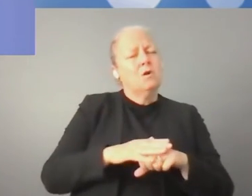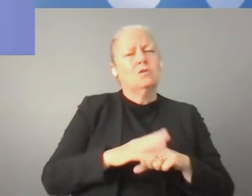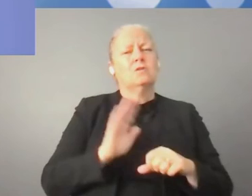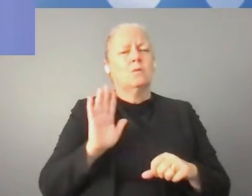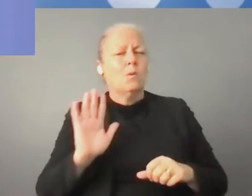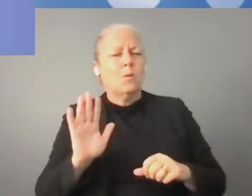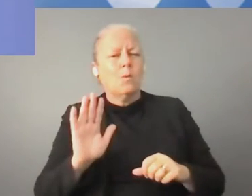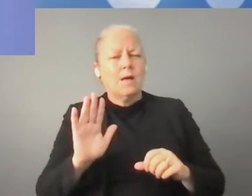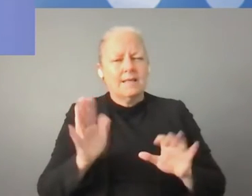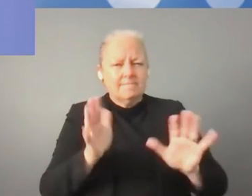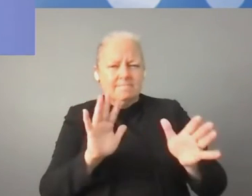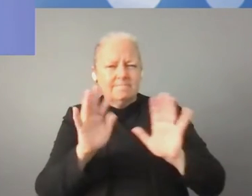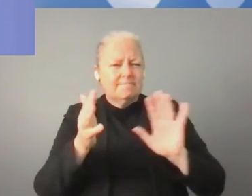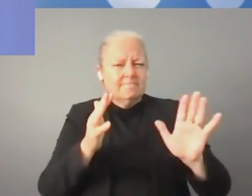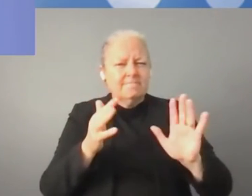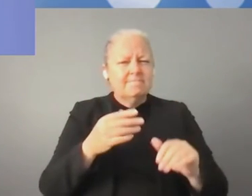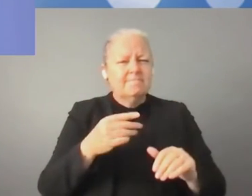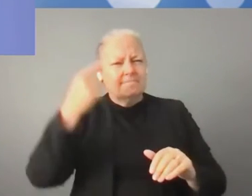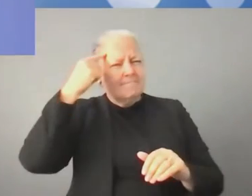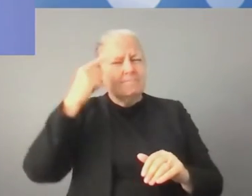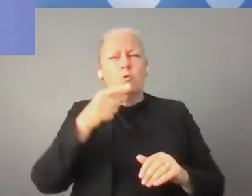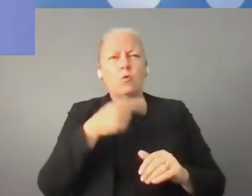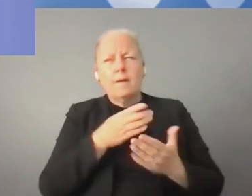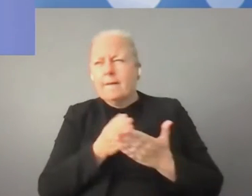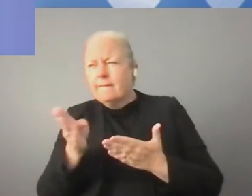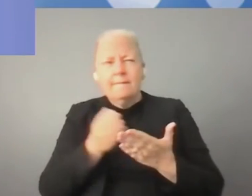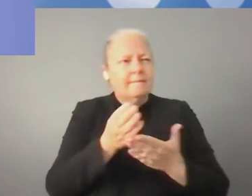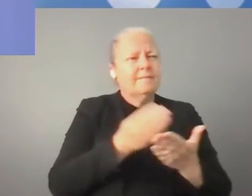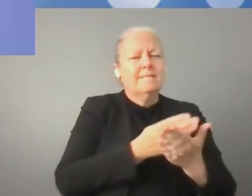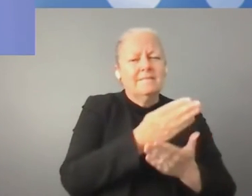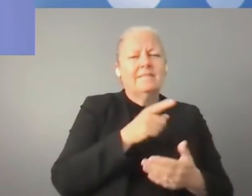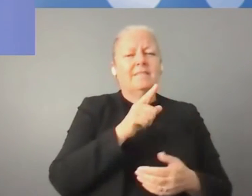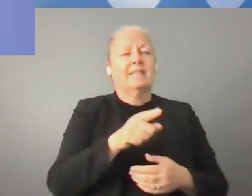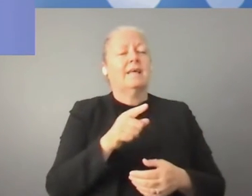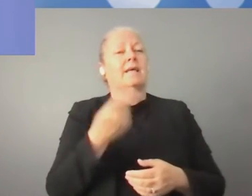degree of public-private collaboration is indispensable.